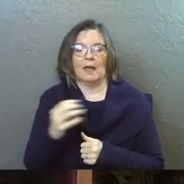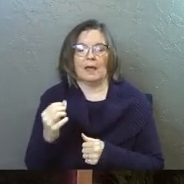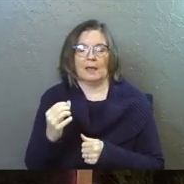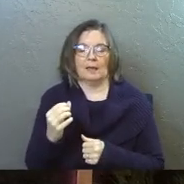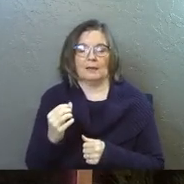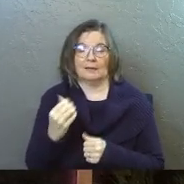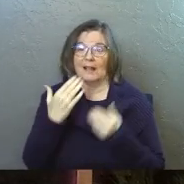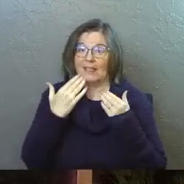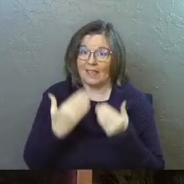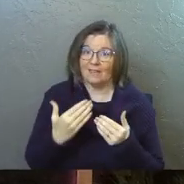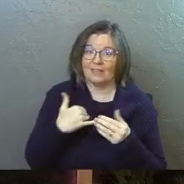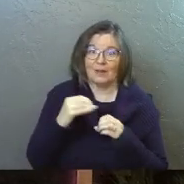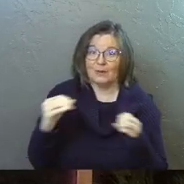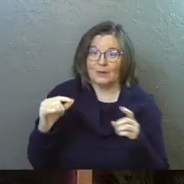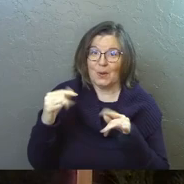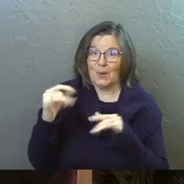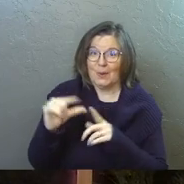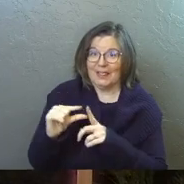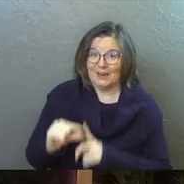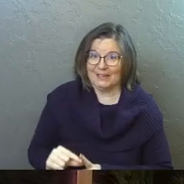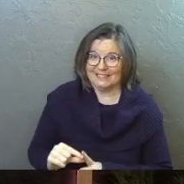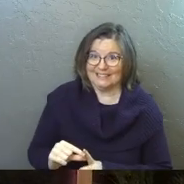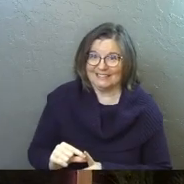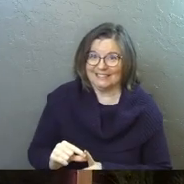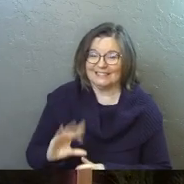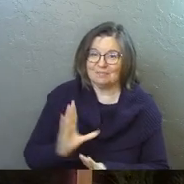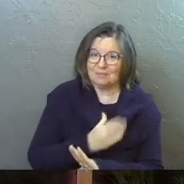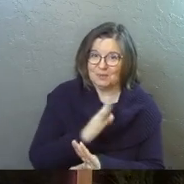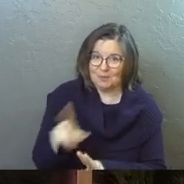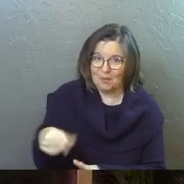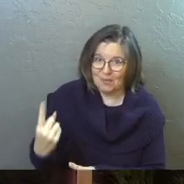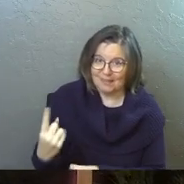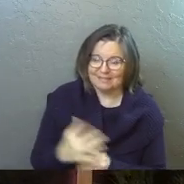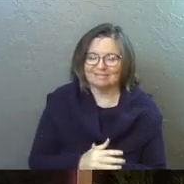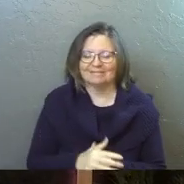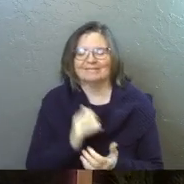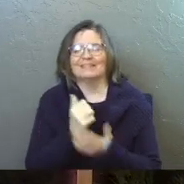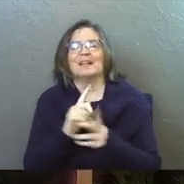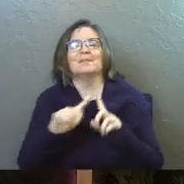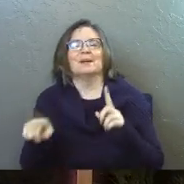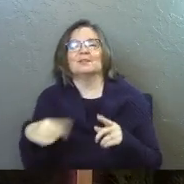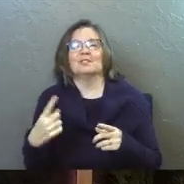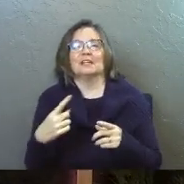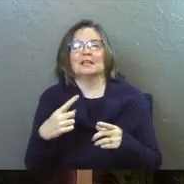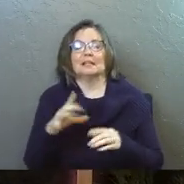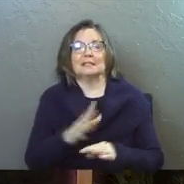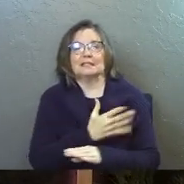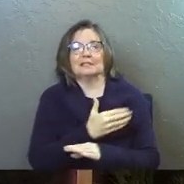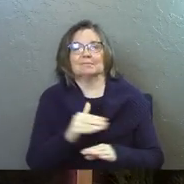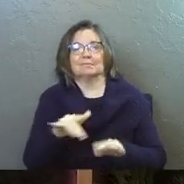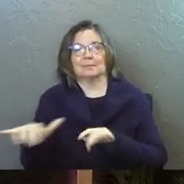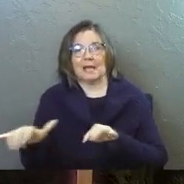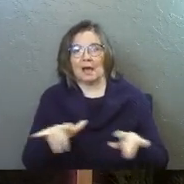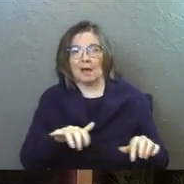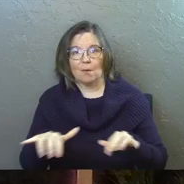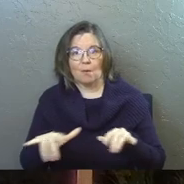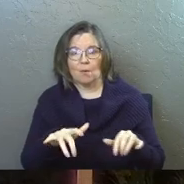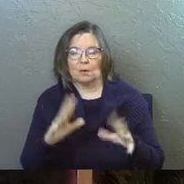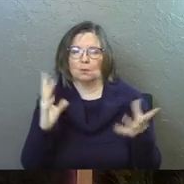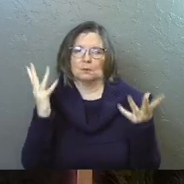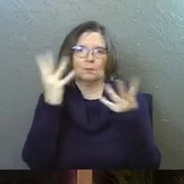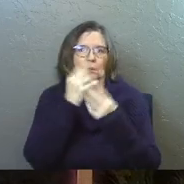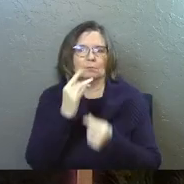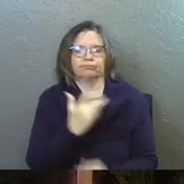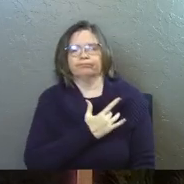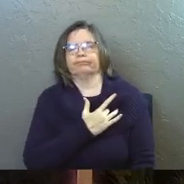And, uh, thankfully there were no lyrics, amen. Uh, but it was just an instrumental piano song and it was